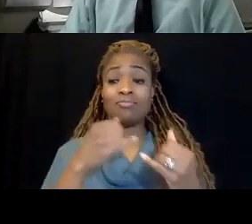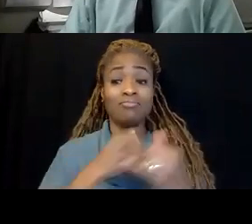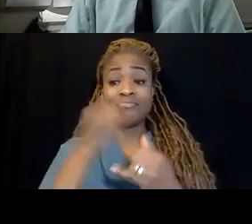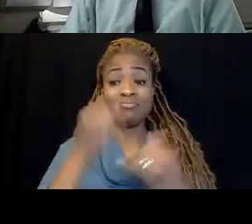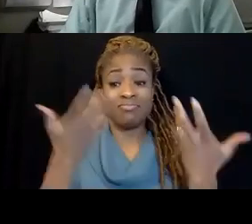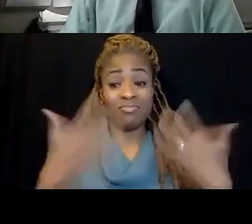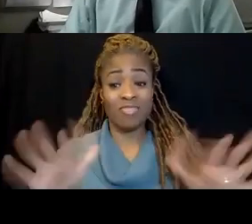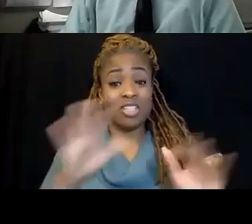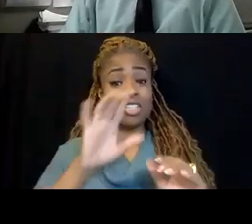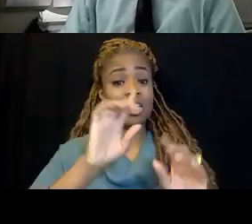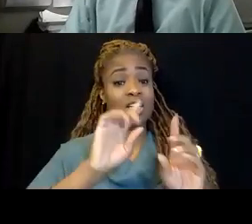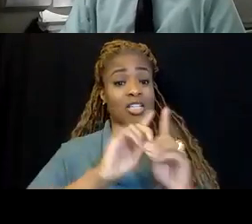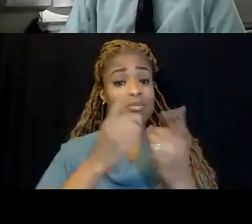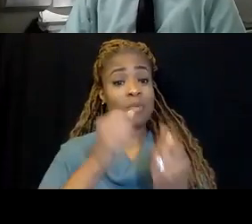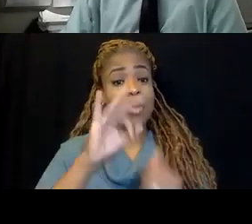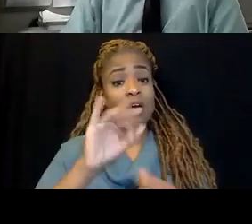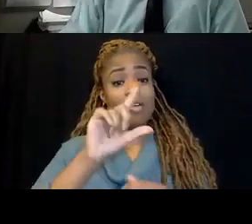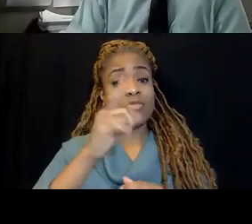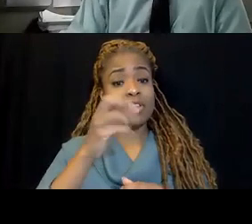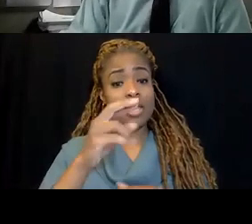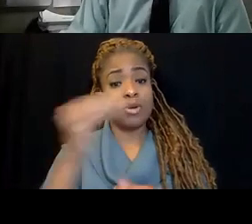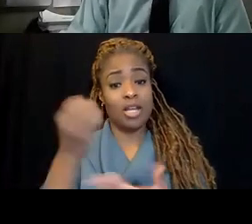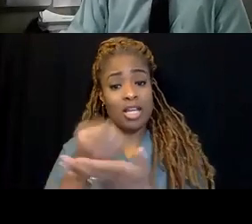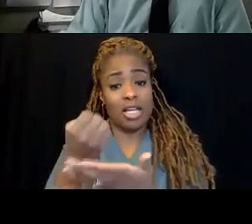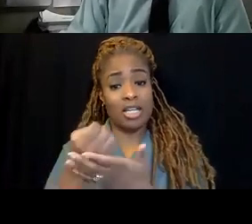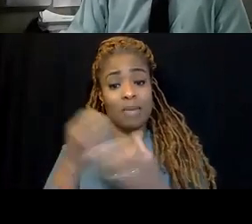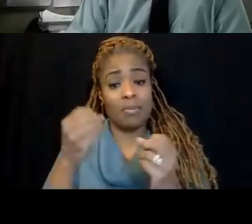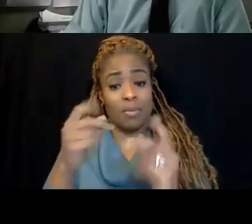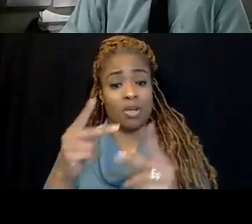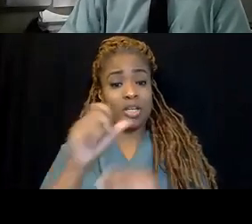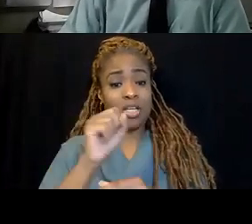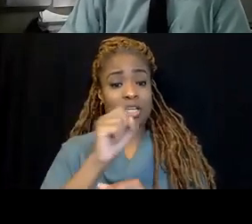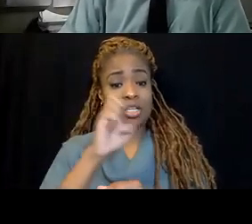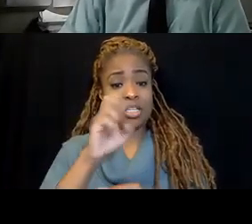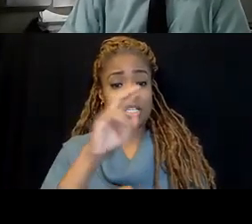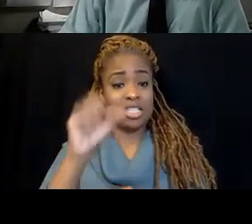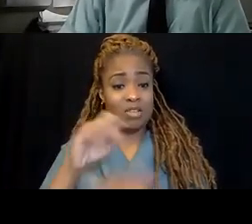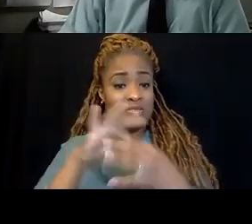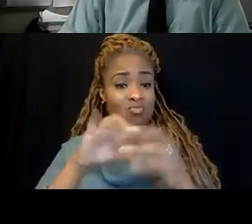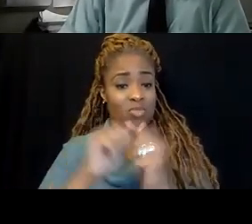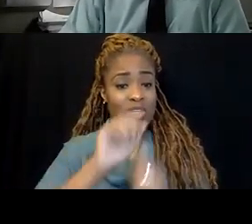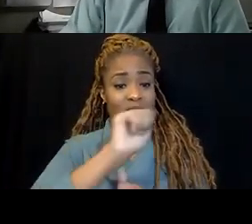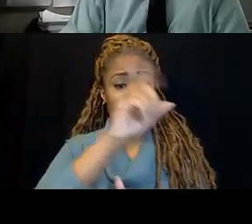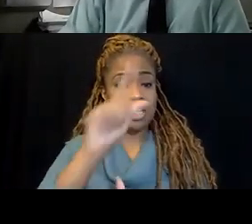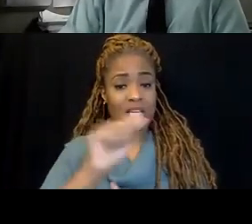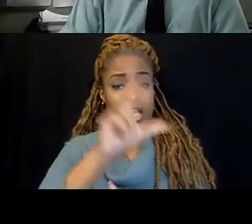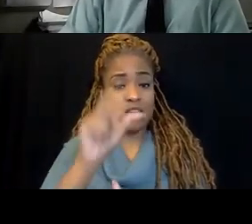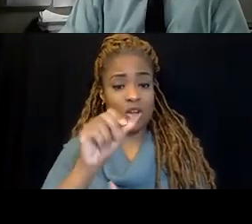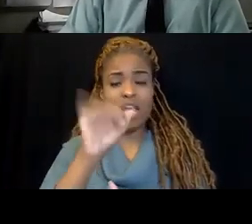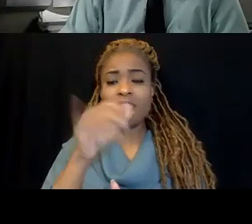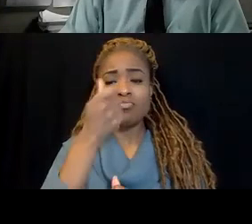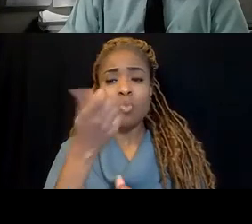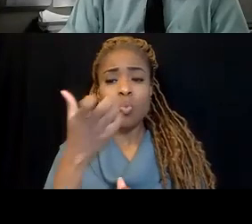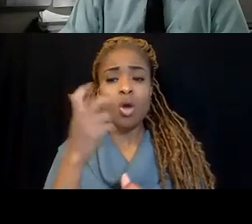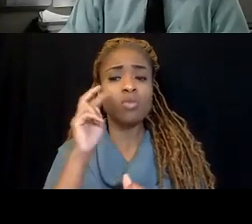Department of Labor and Economic Opportunity Series on the ADA 30. If you are interested in viewing any of the